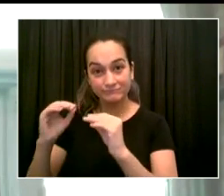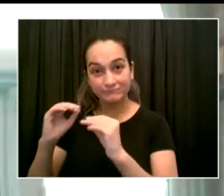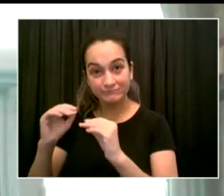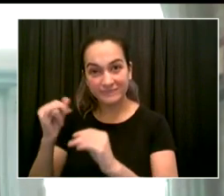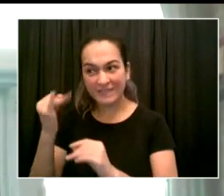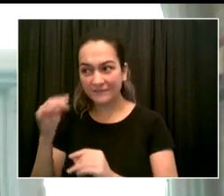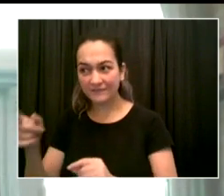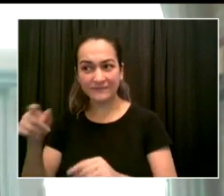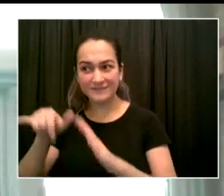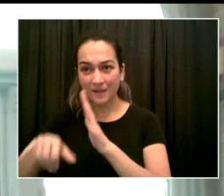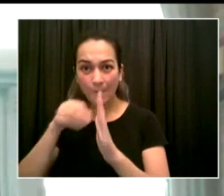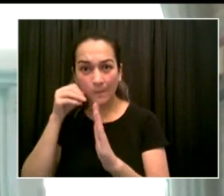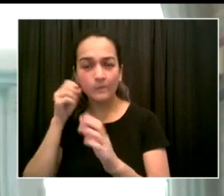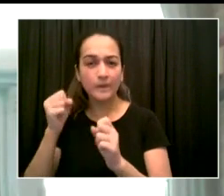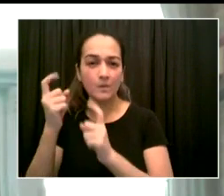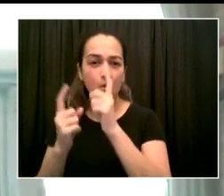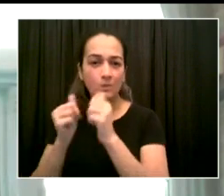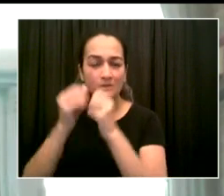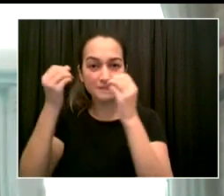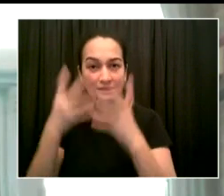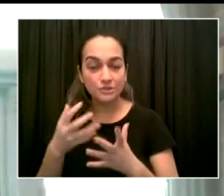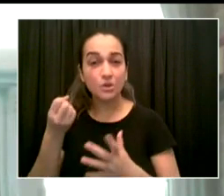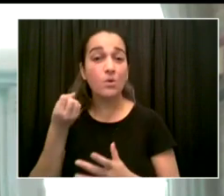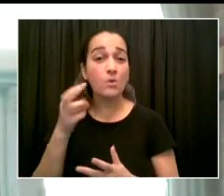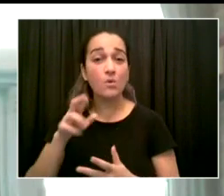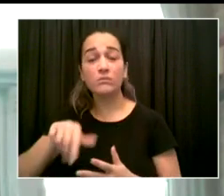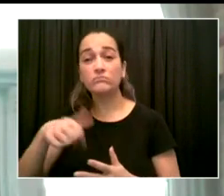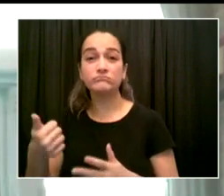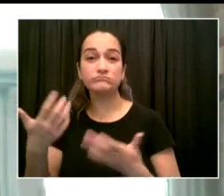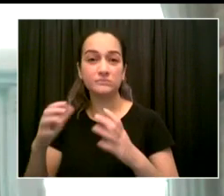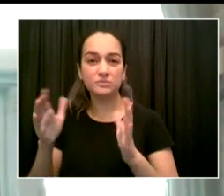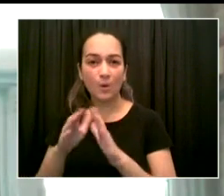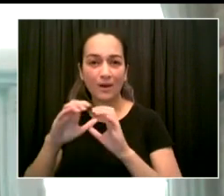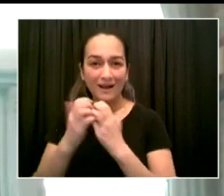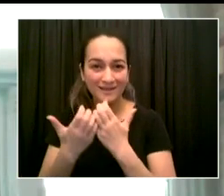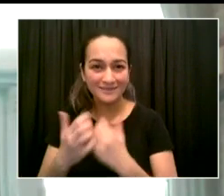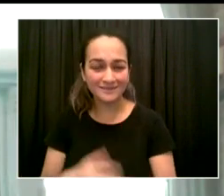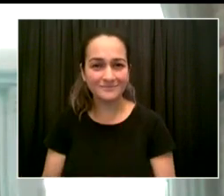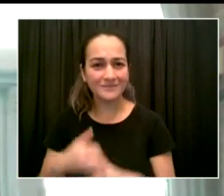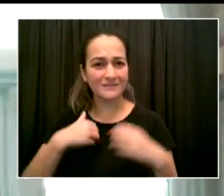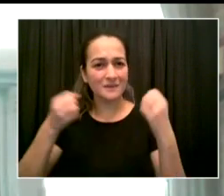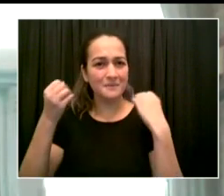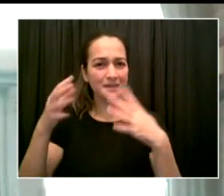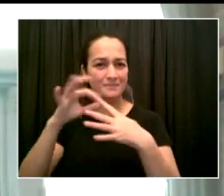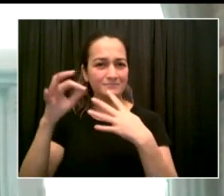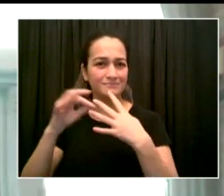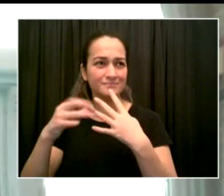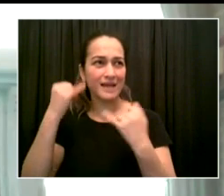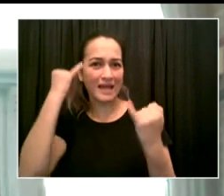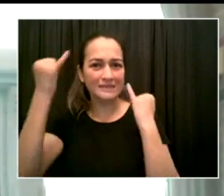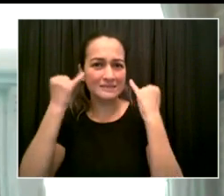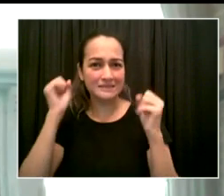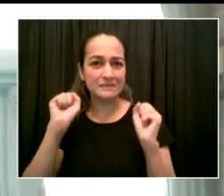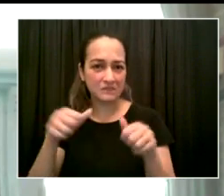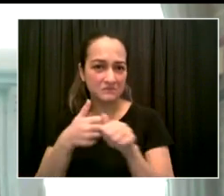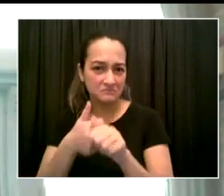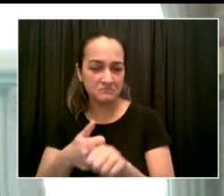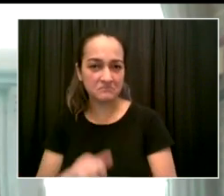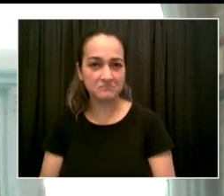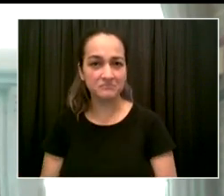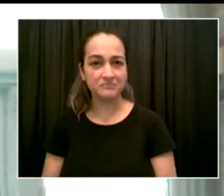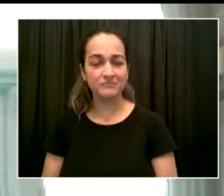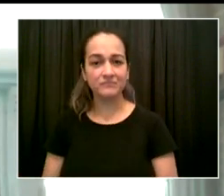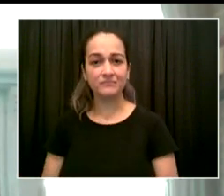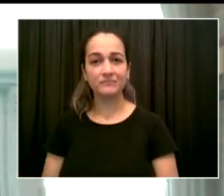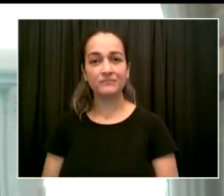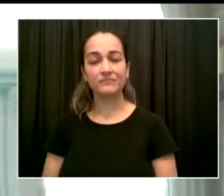accommodate our students. I know families are concerned about the safety of their babies this year, and we are intent on making this